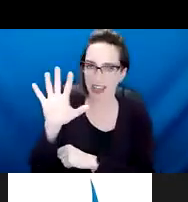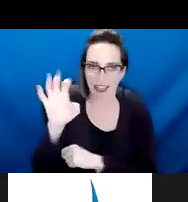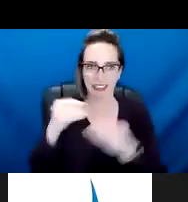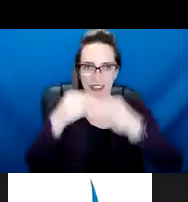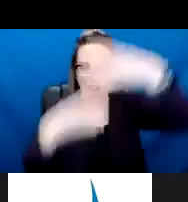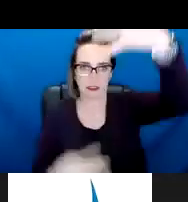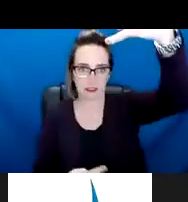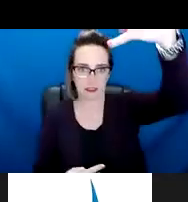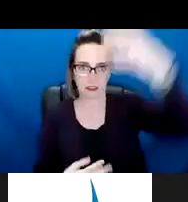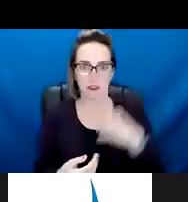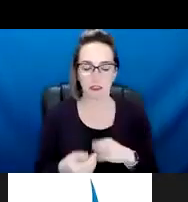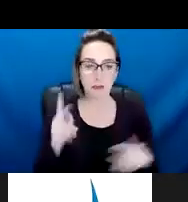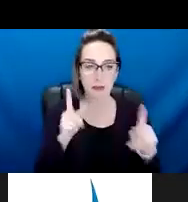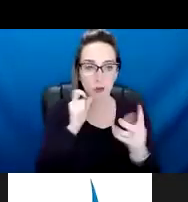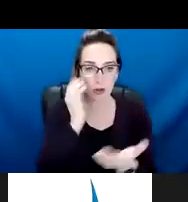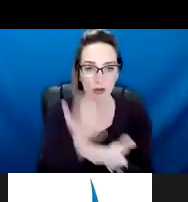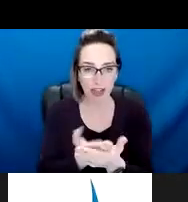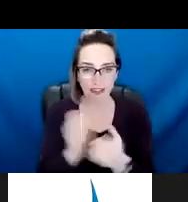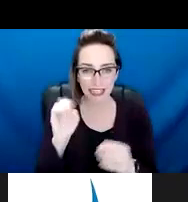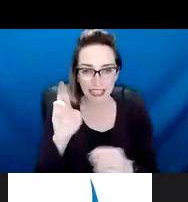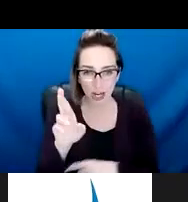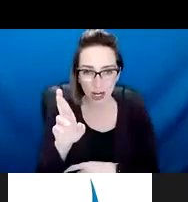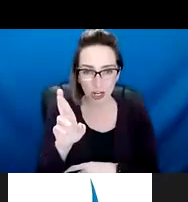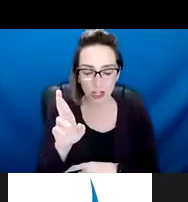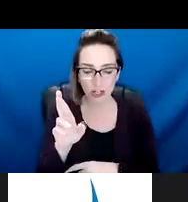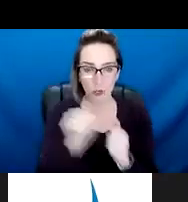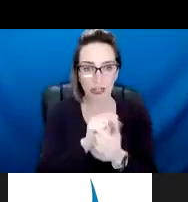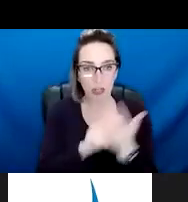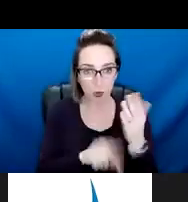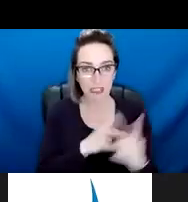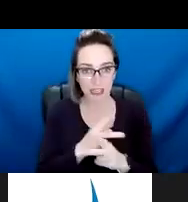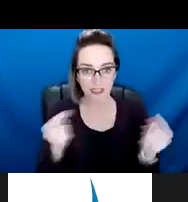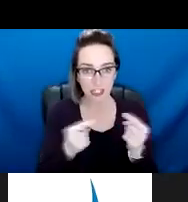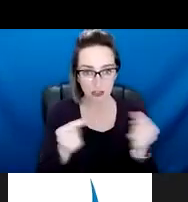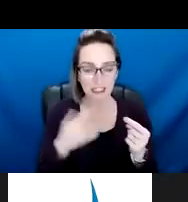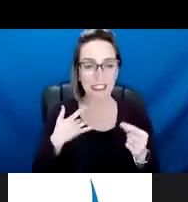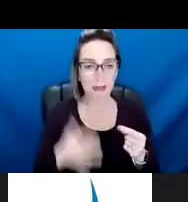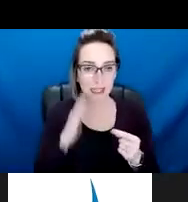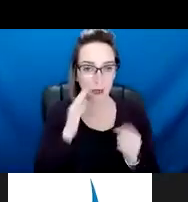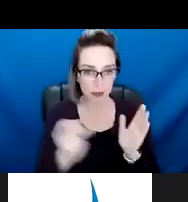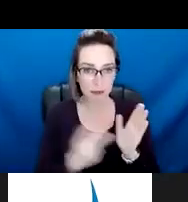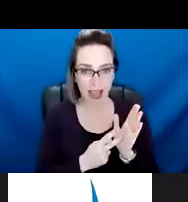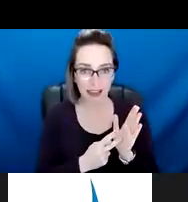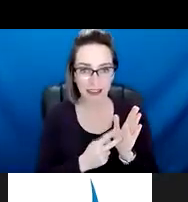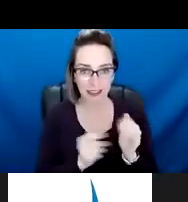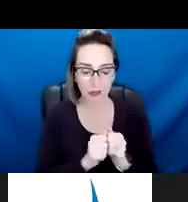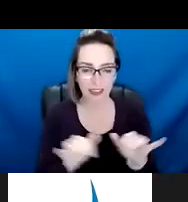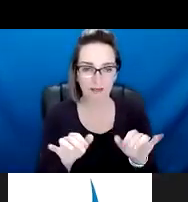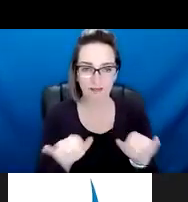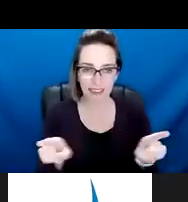room with those kinds of injuries will come back to an emergency room in that first year with a same or similar injury.